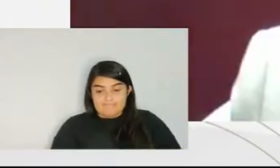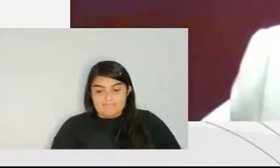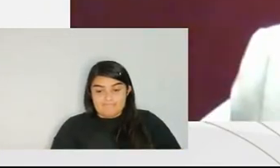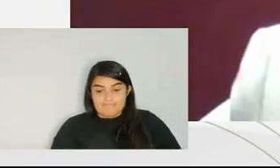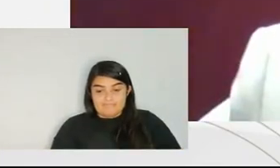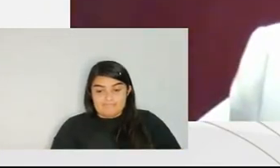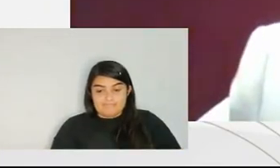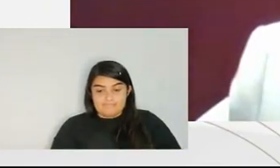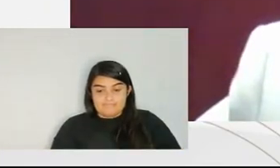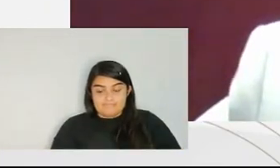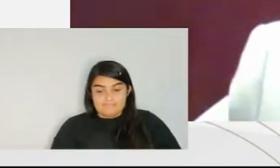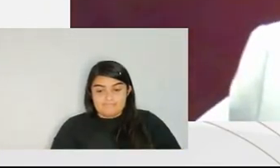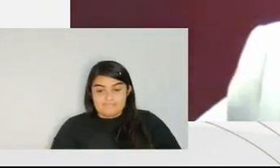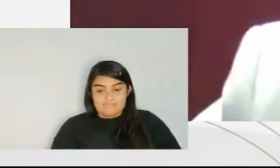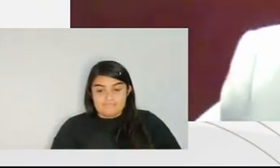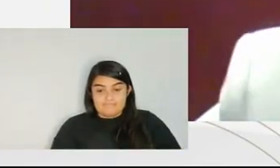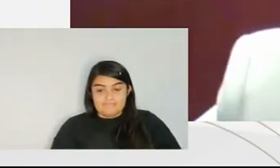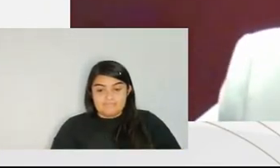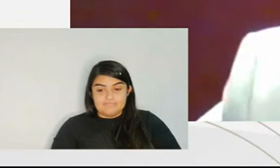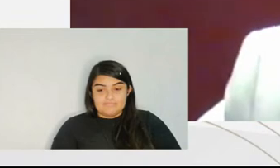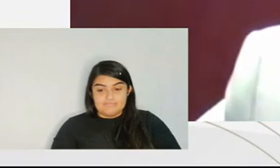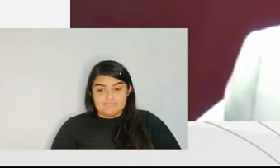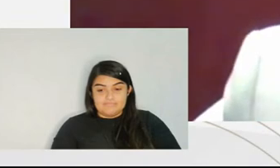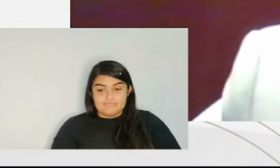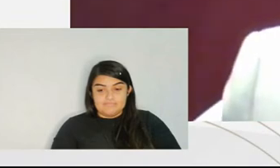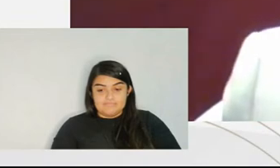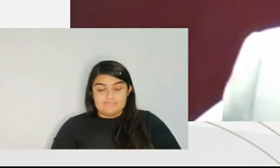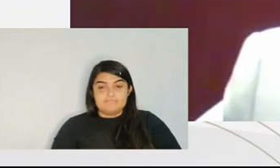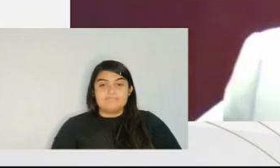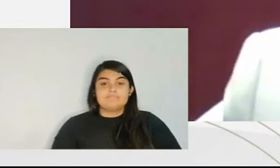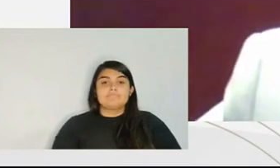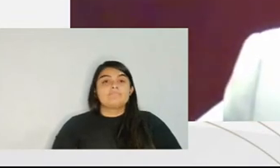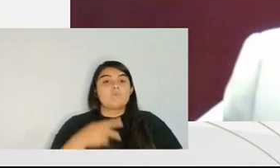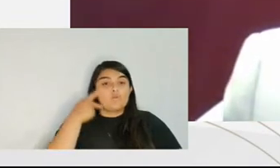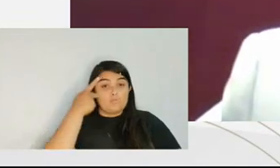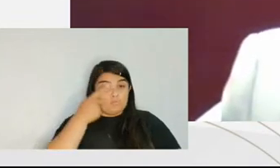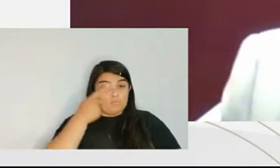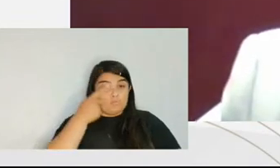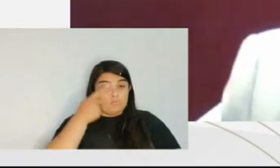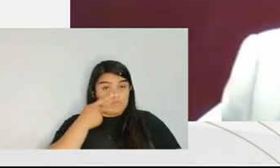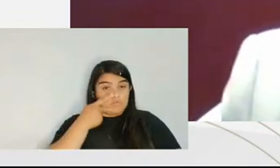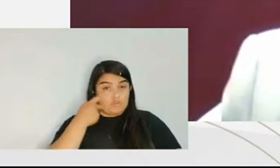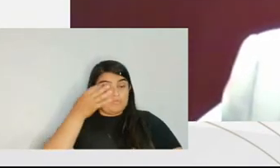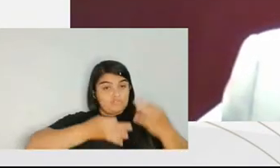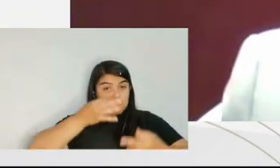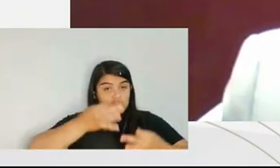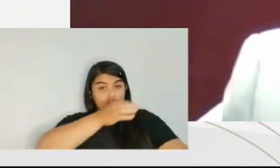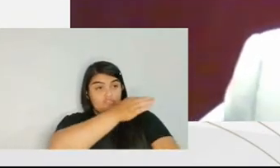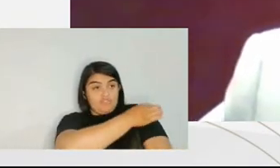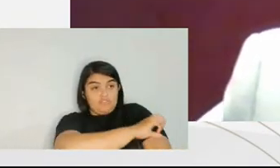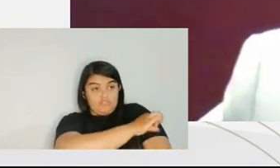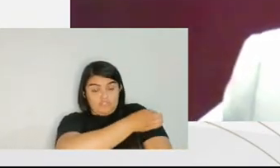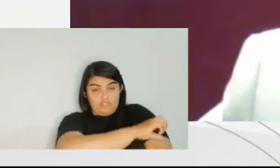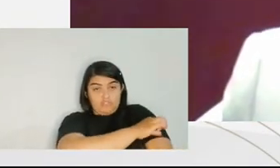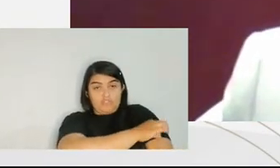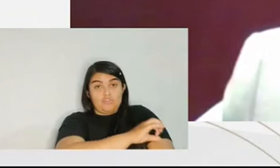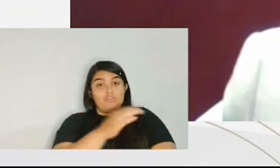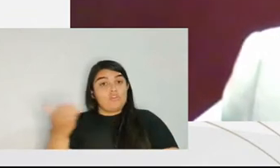So I want to stop, I'm just gonna stop sharing my screen. He is not